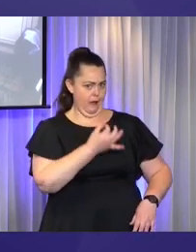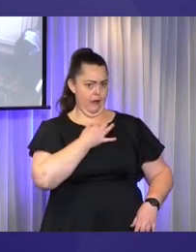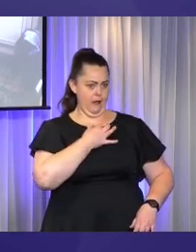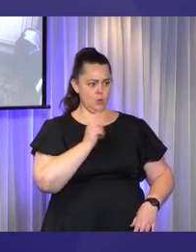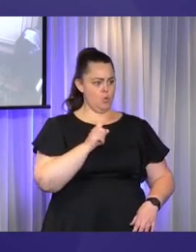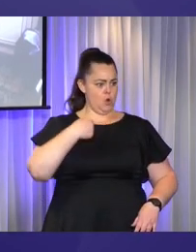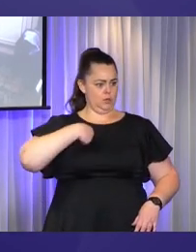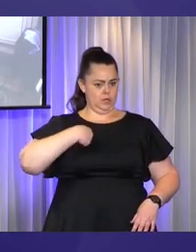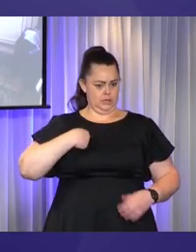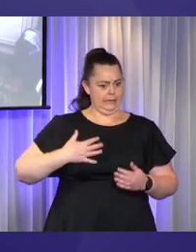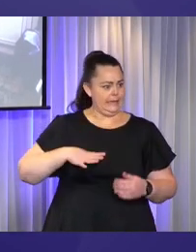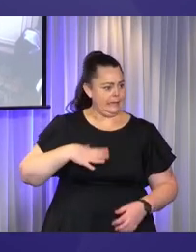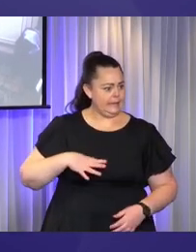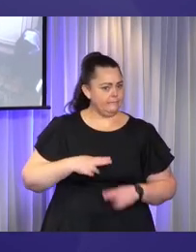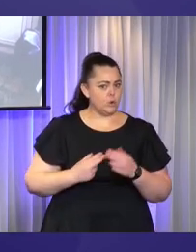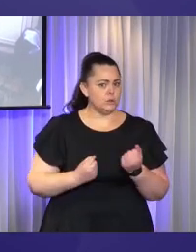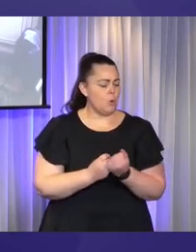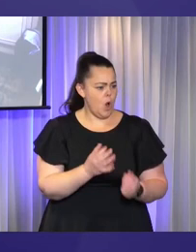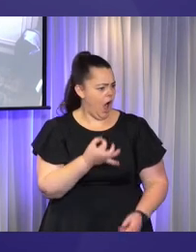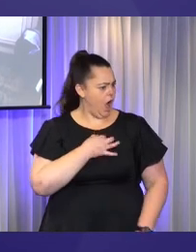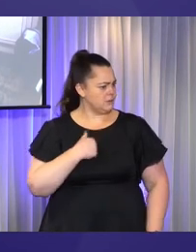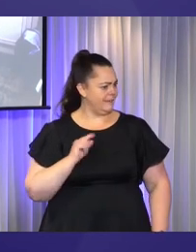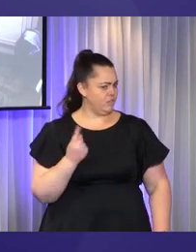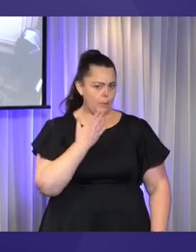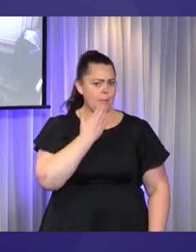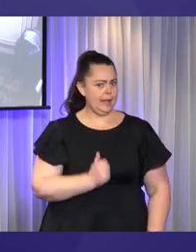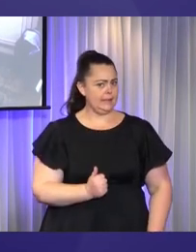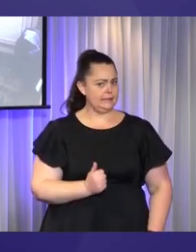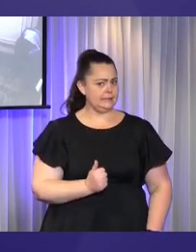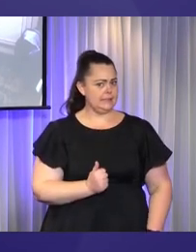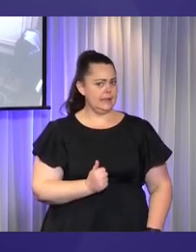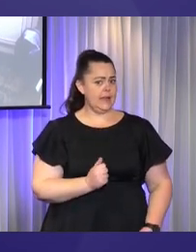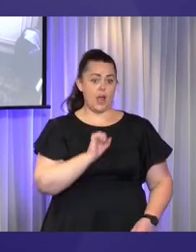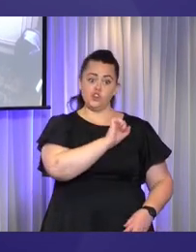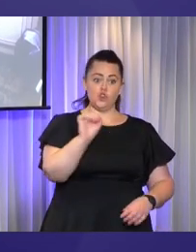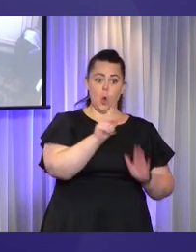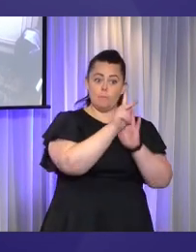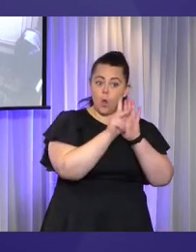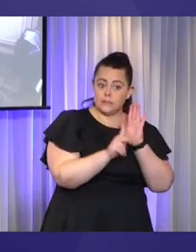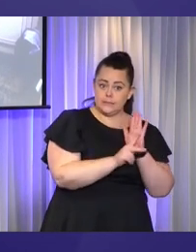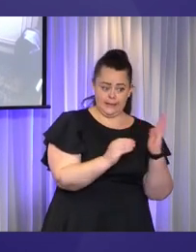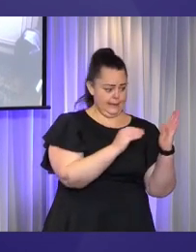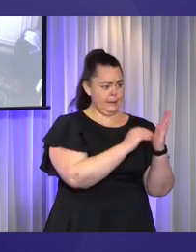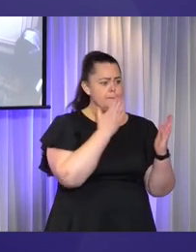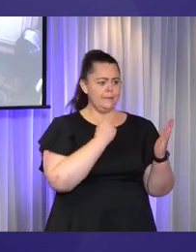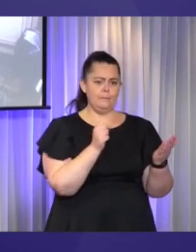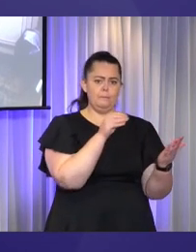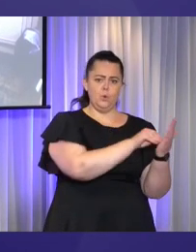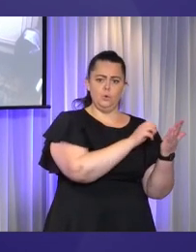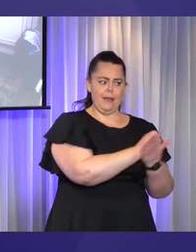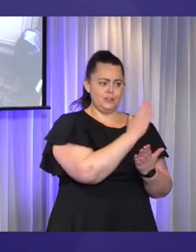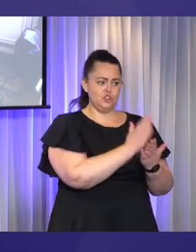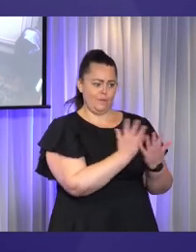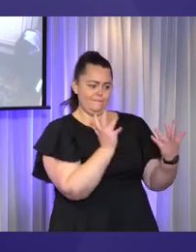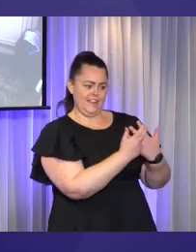invisible disability might need and work that into policy in the system. Thanks, Grace.